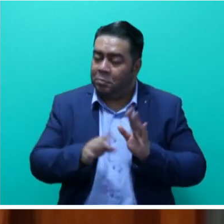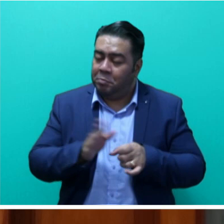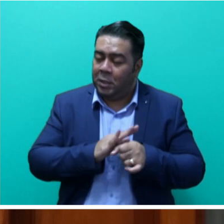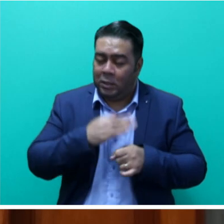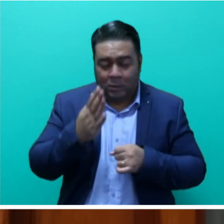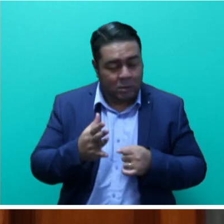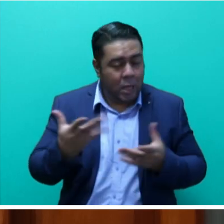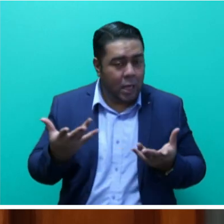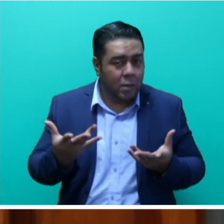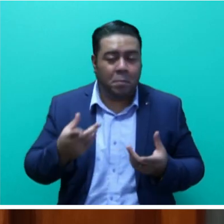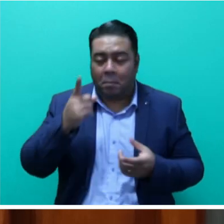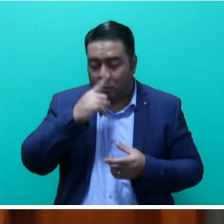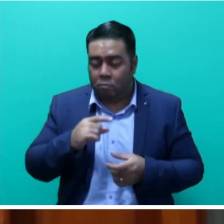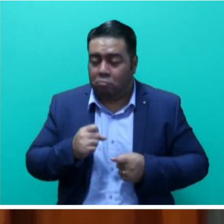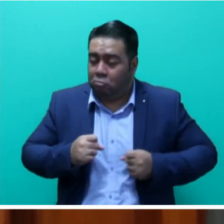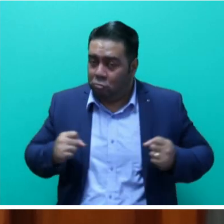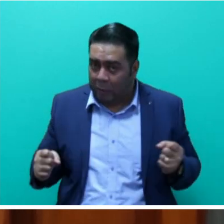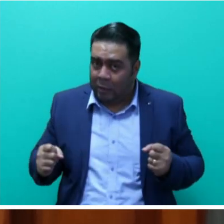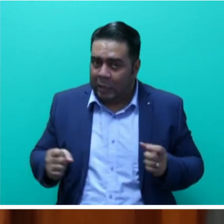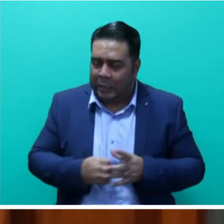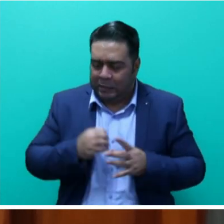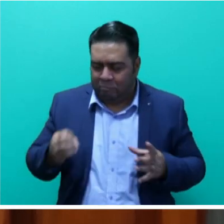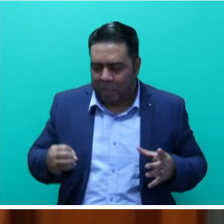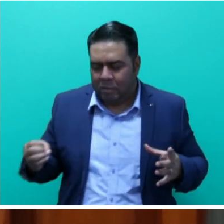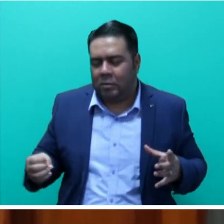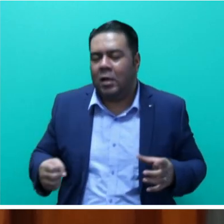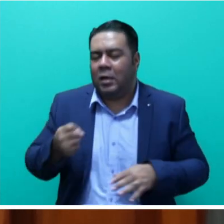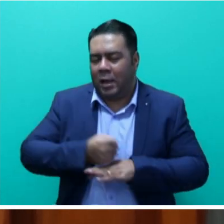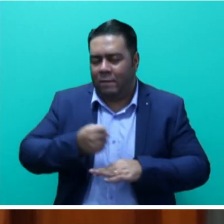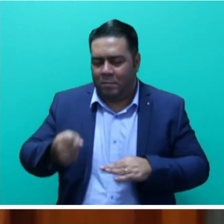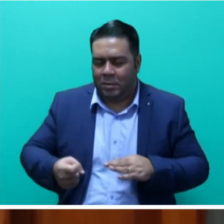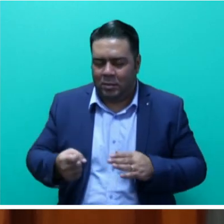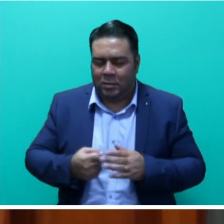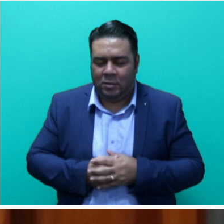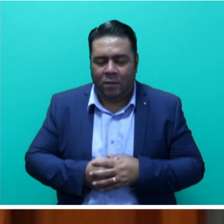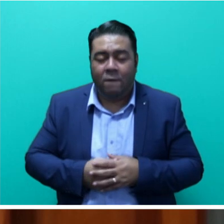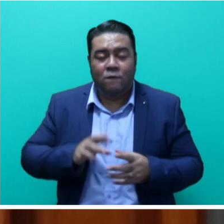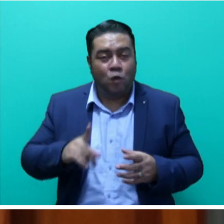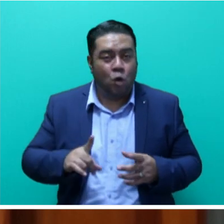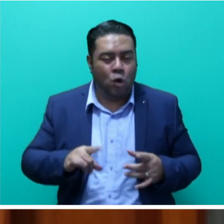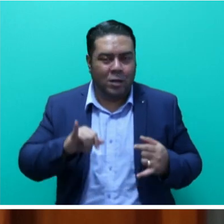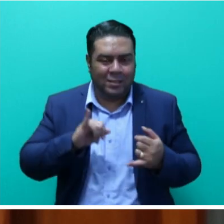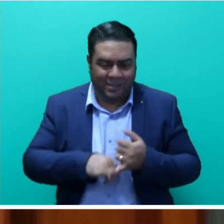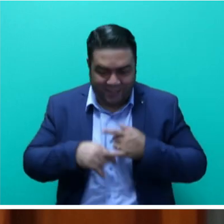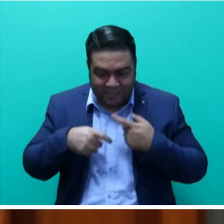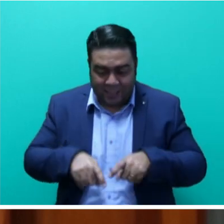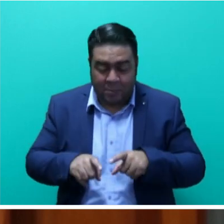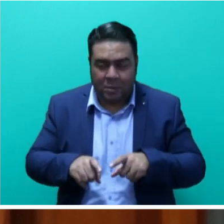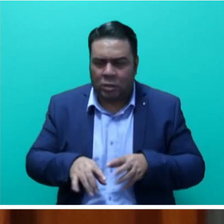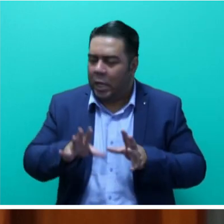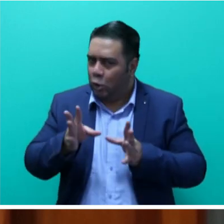to strengthen and expand government-cooperative partnerships for sustainable and inclusive development.